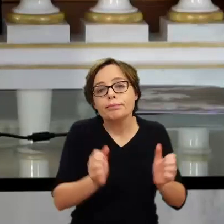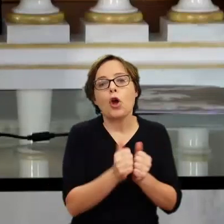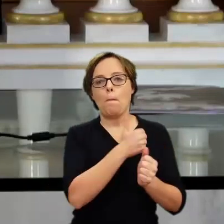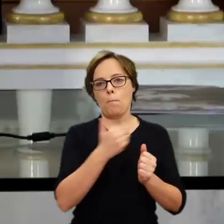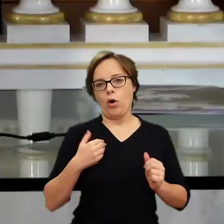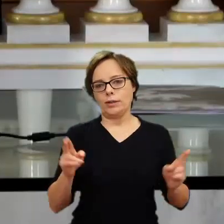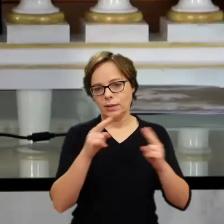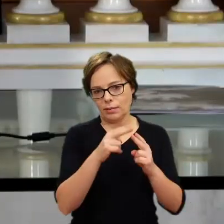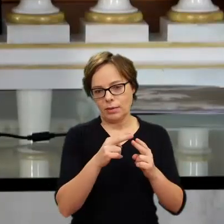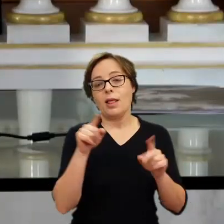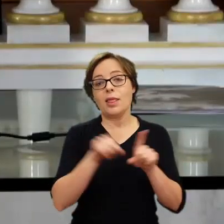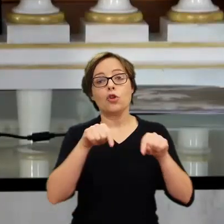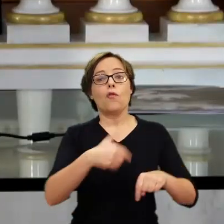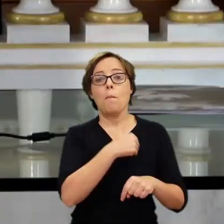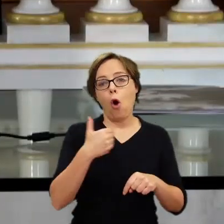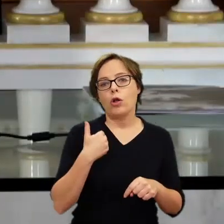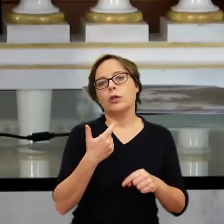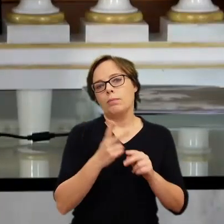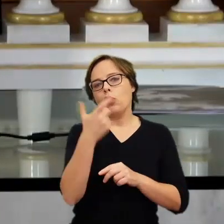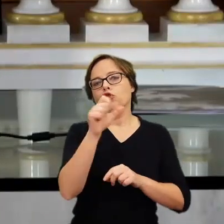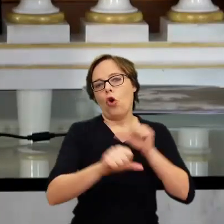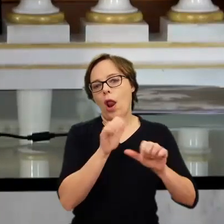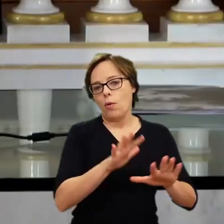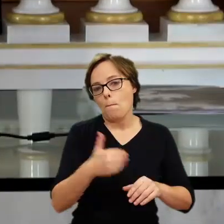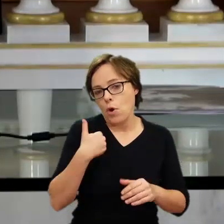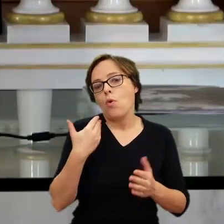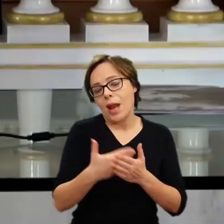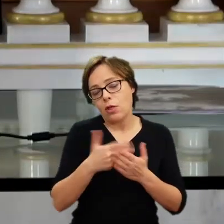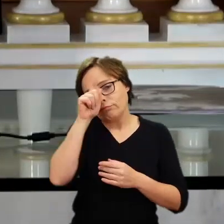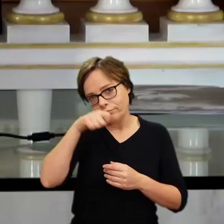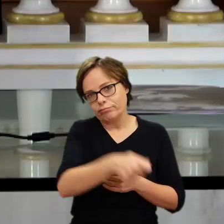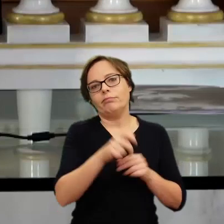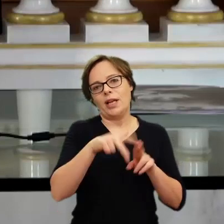in Poland for more than a century. And so Polish rider it remains.